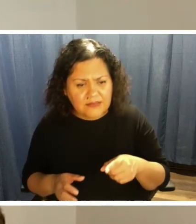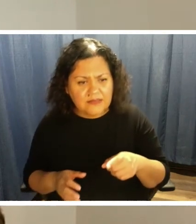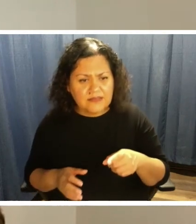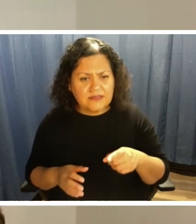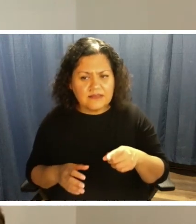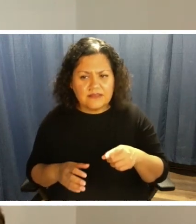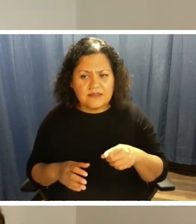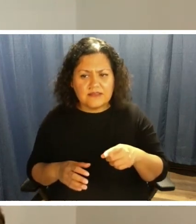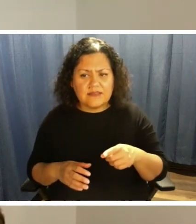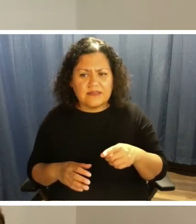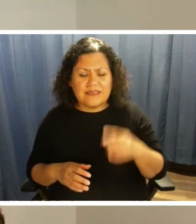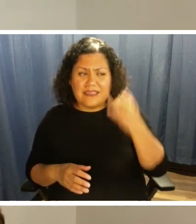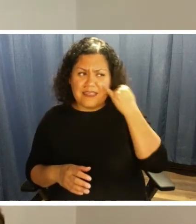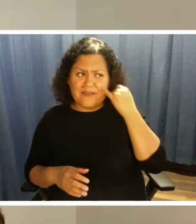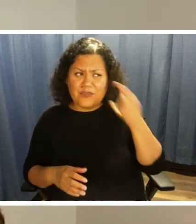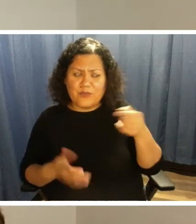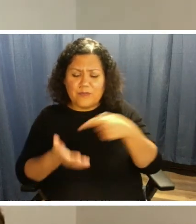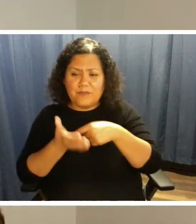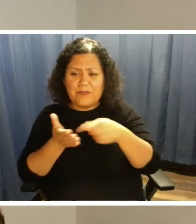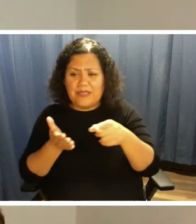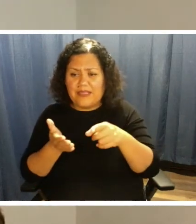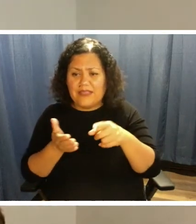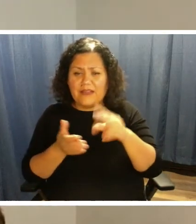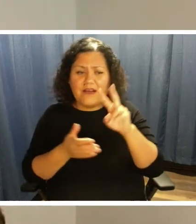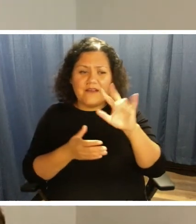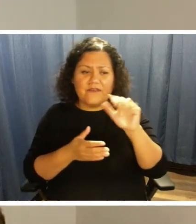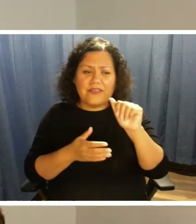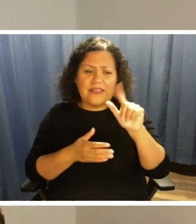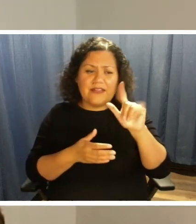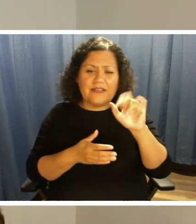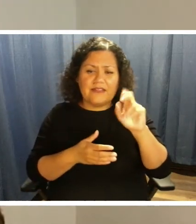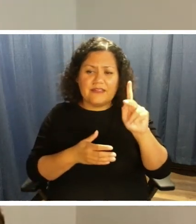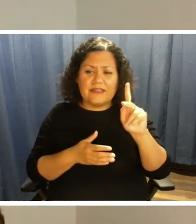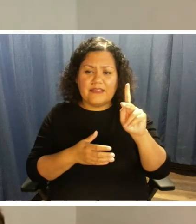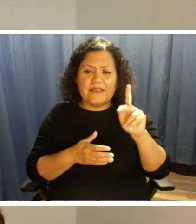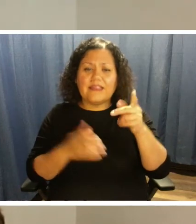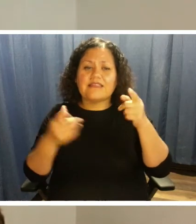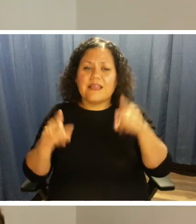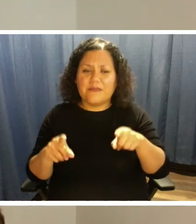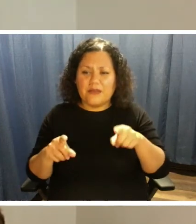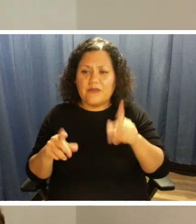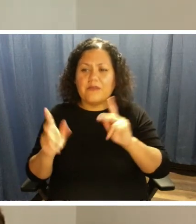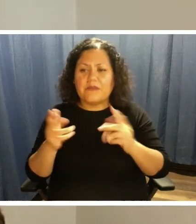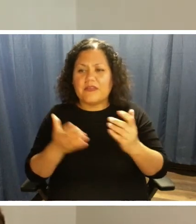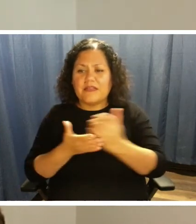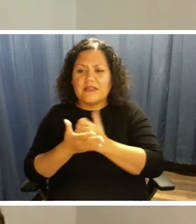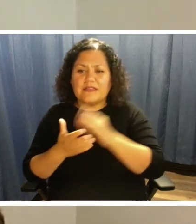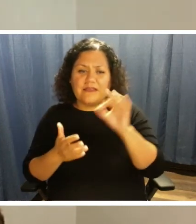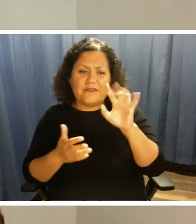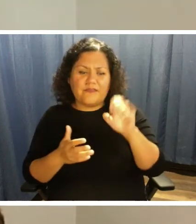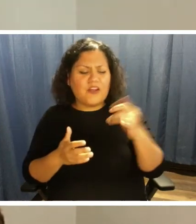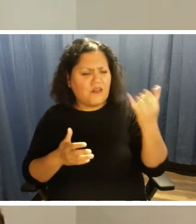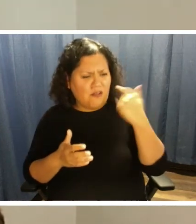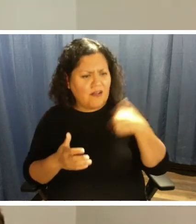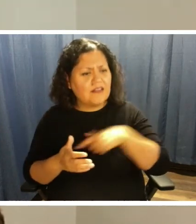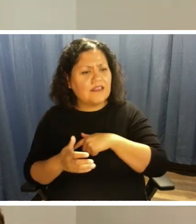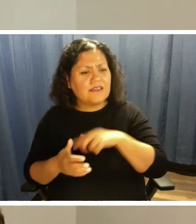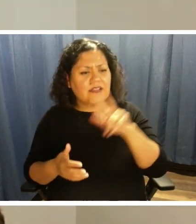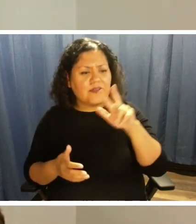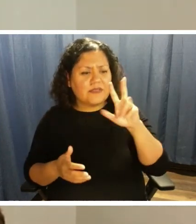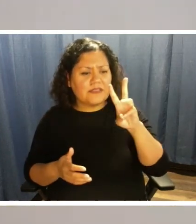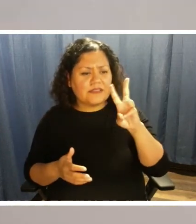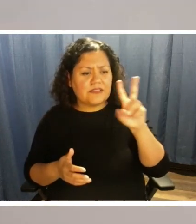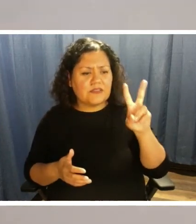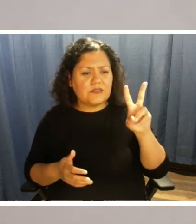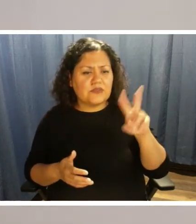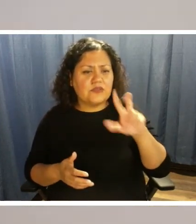If you've paid on ViaLink, if that has happened, where they've collected fare from you, please give us a call at 362-2020.